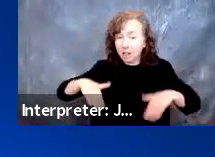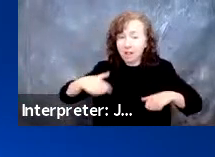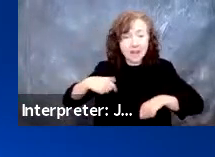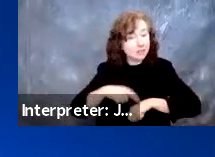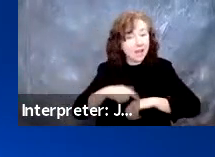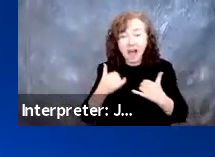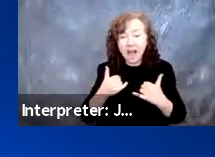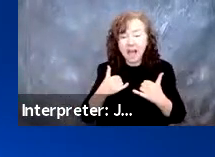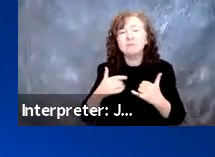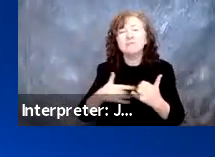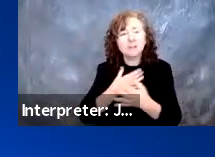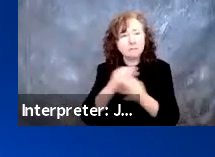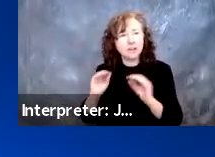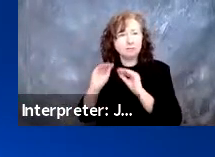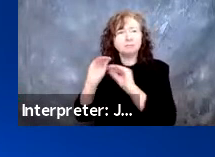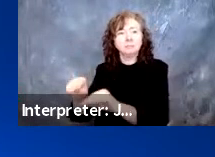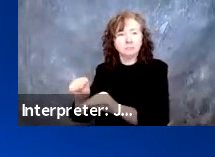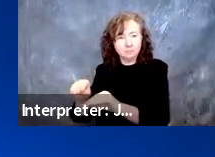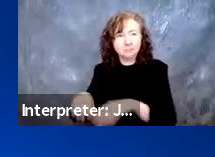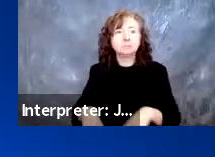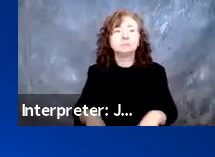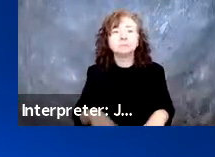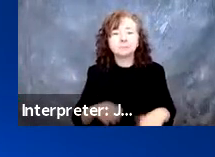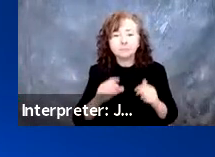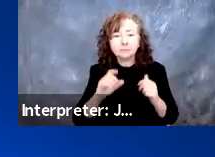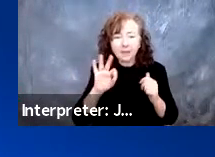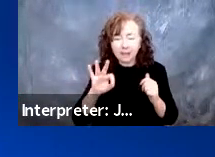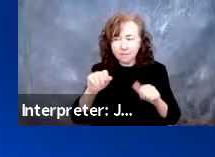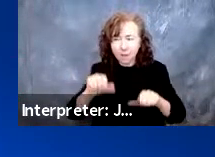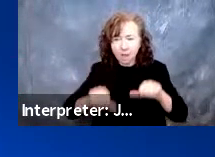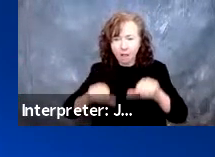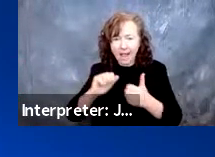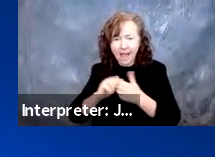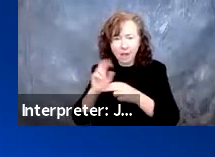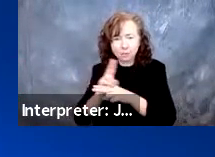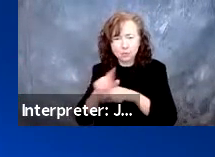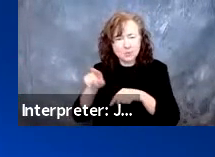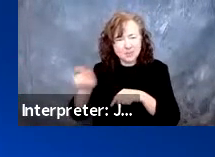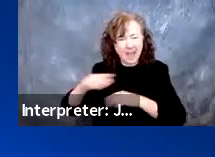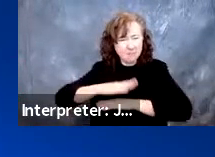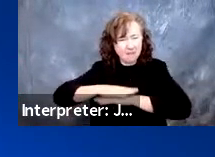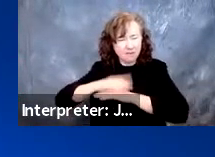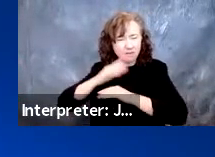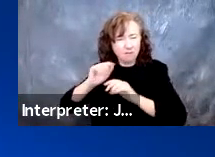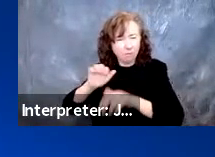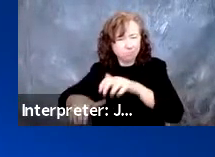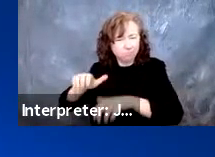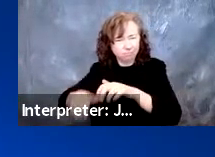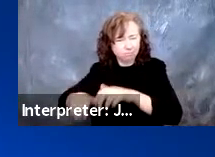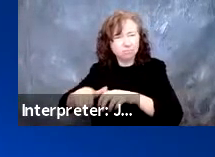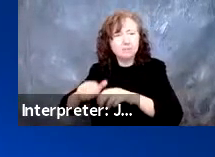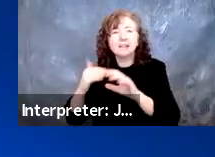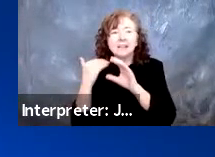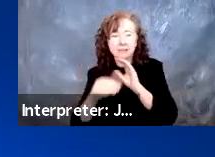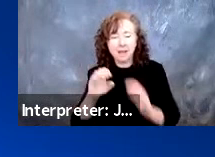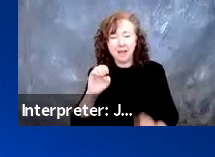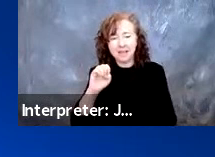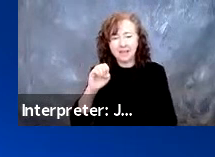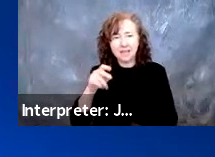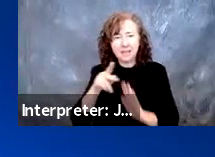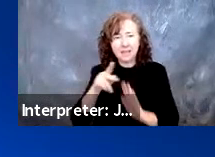If you need any assistance using the IdeaScale platform, please contact ePolicyWorks at dol.gov.